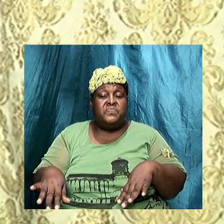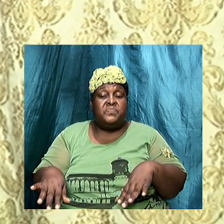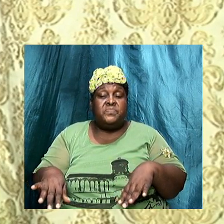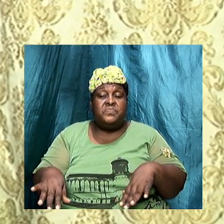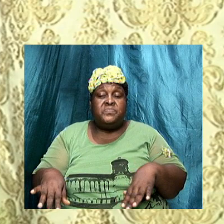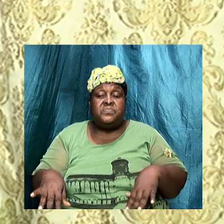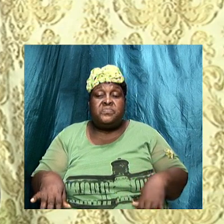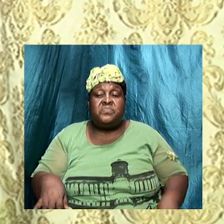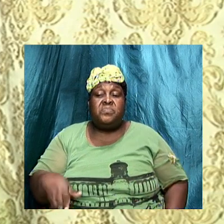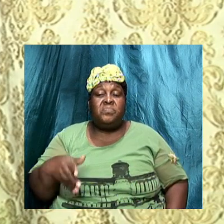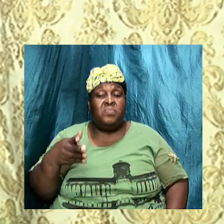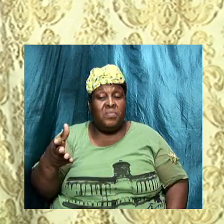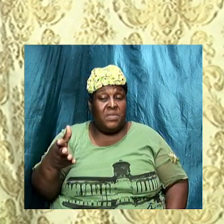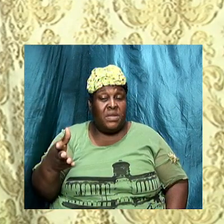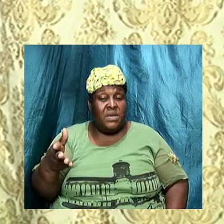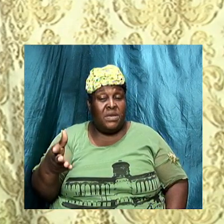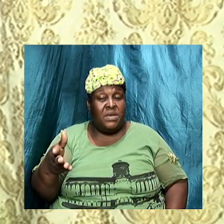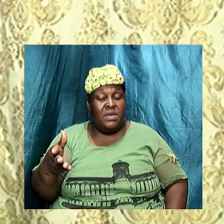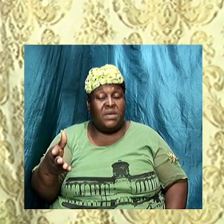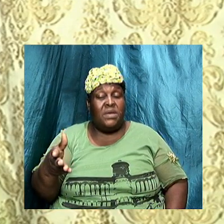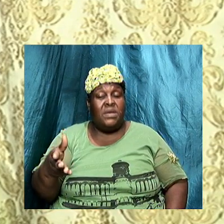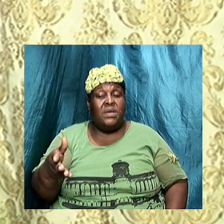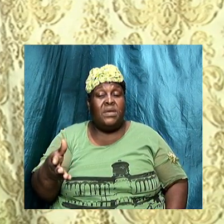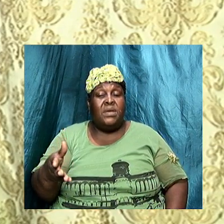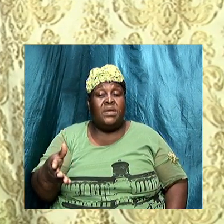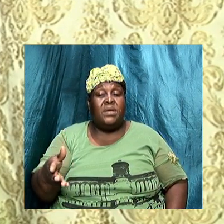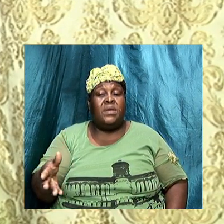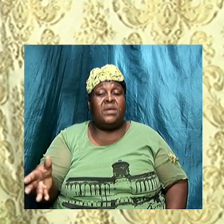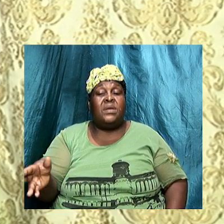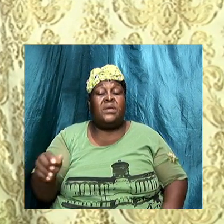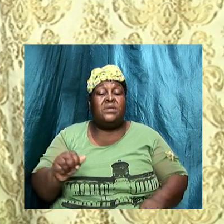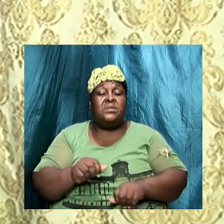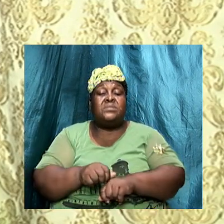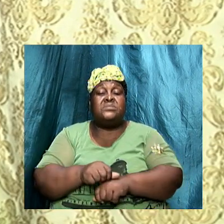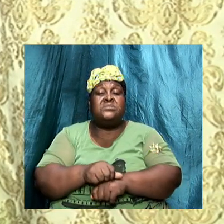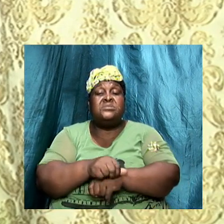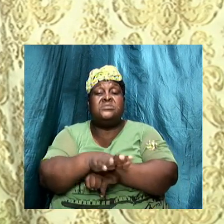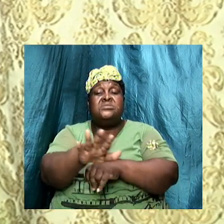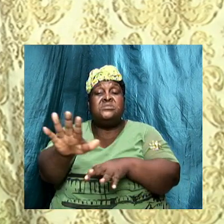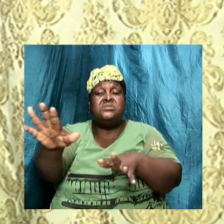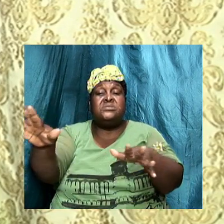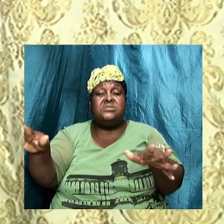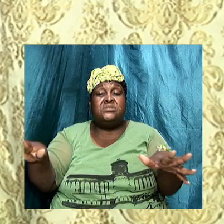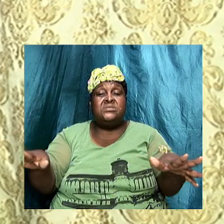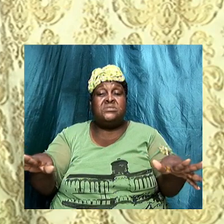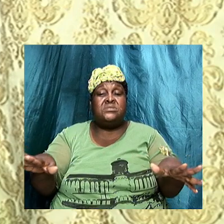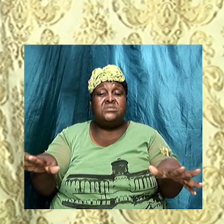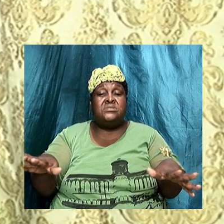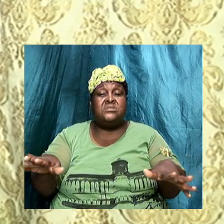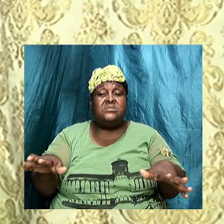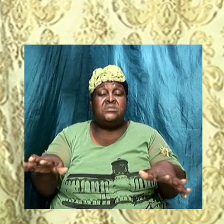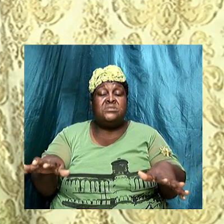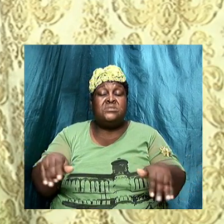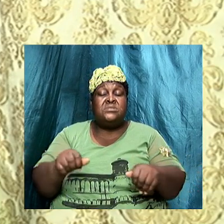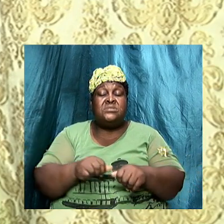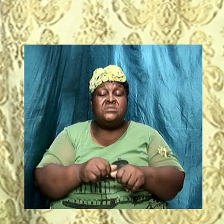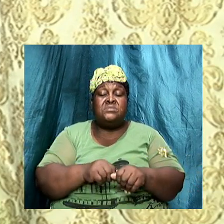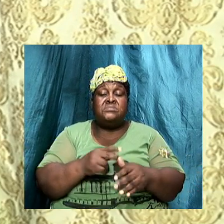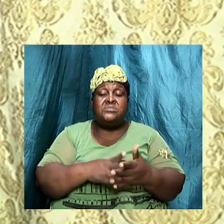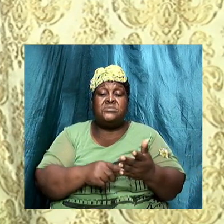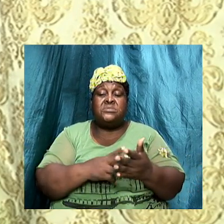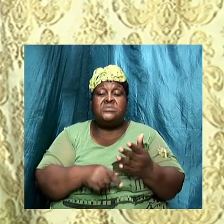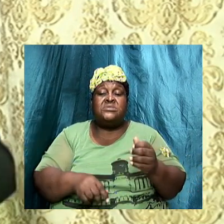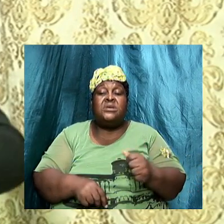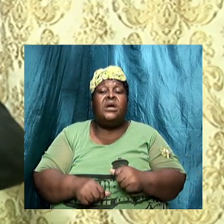the existing are to spread throughout every part of something and to produce